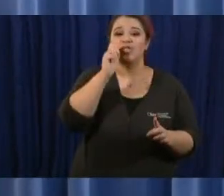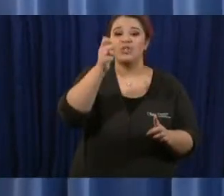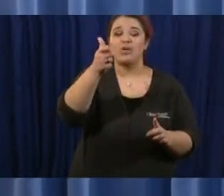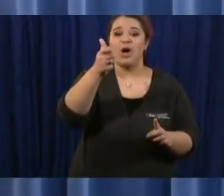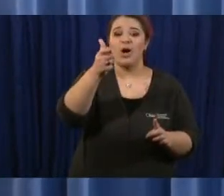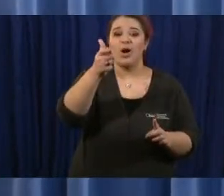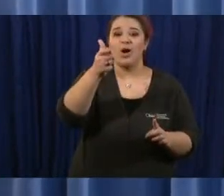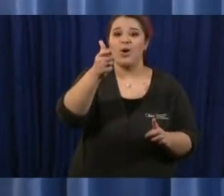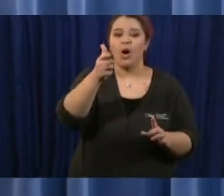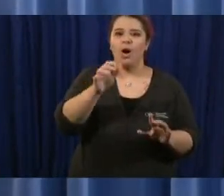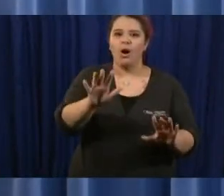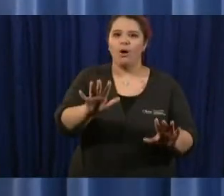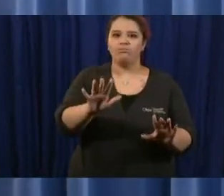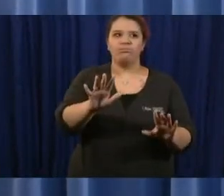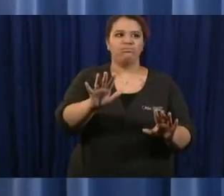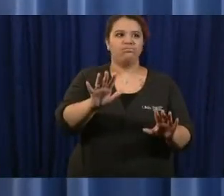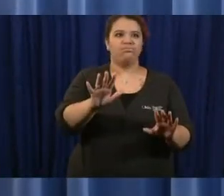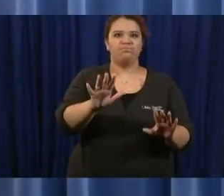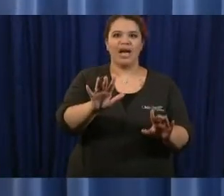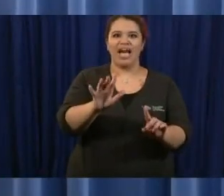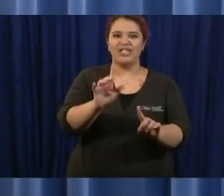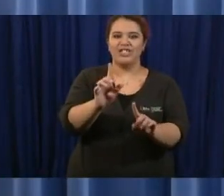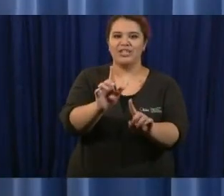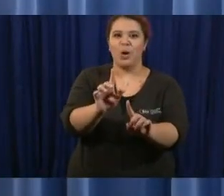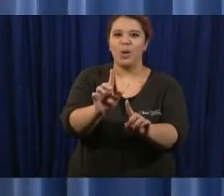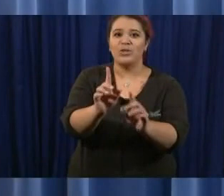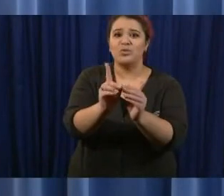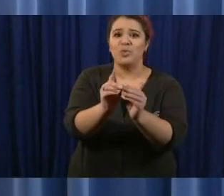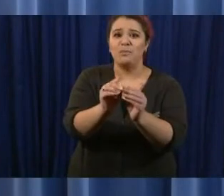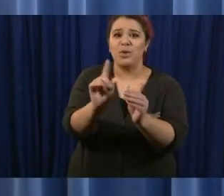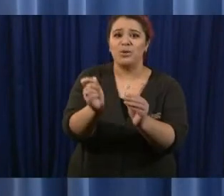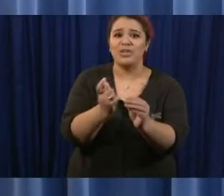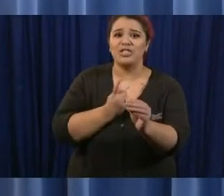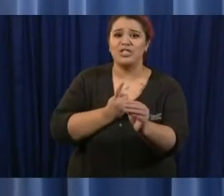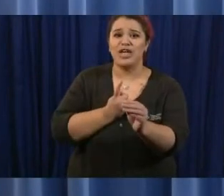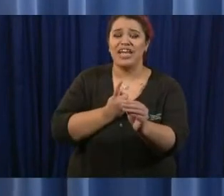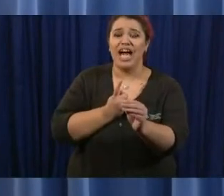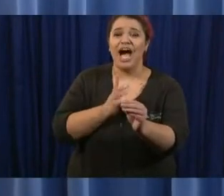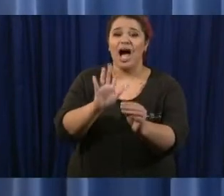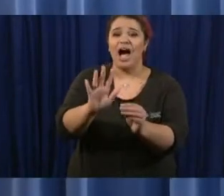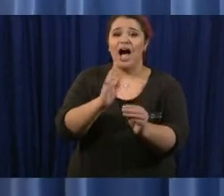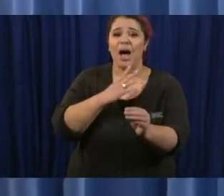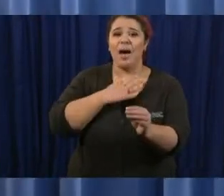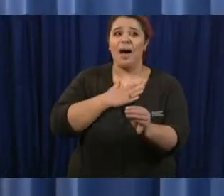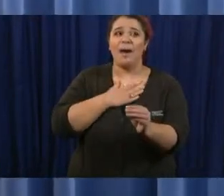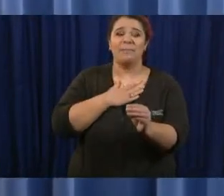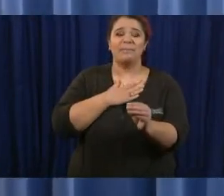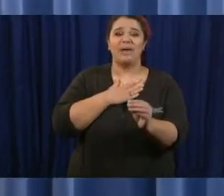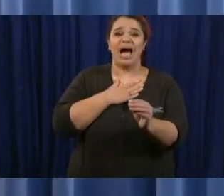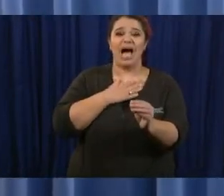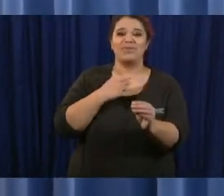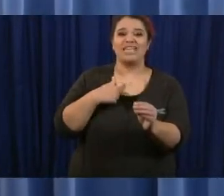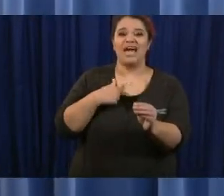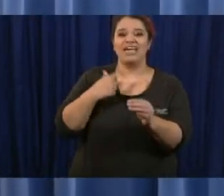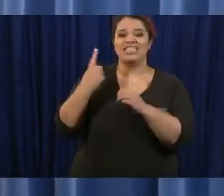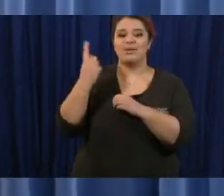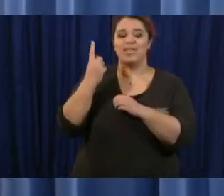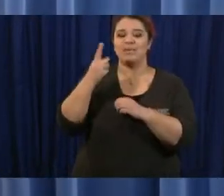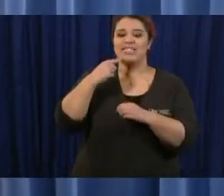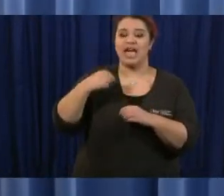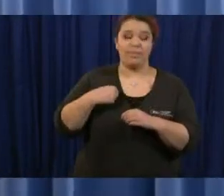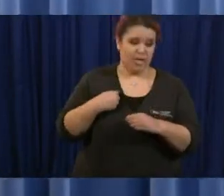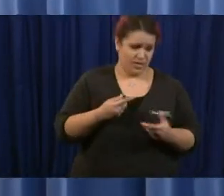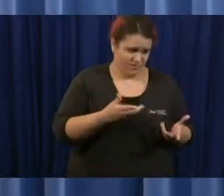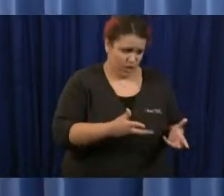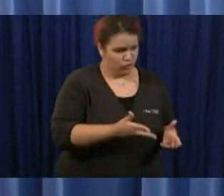i'm sorry i apologize we had one more question but i was getting the the hook here so we'll start with you next time or